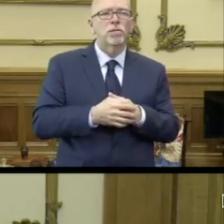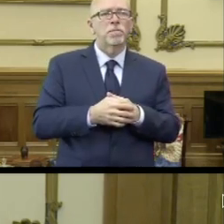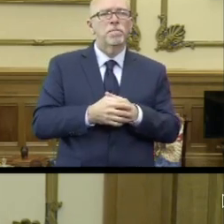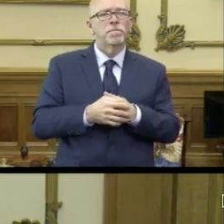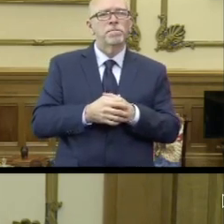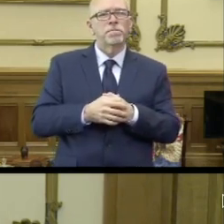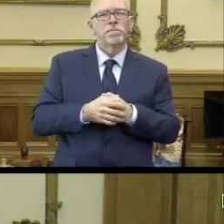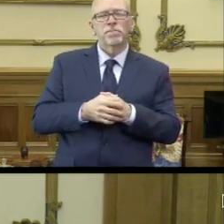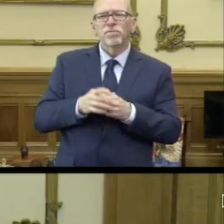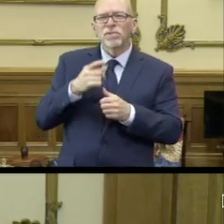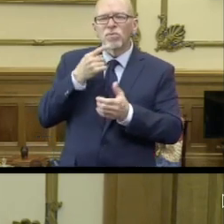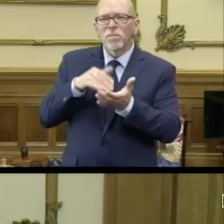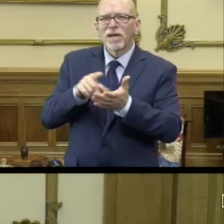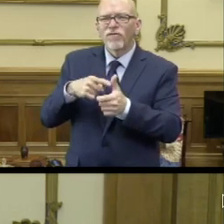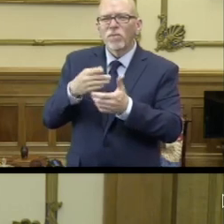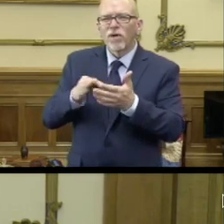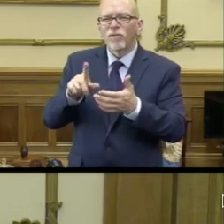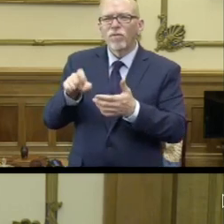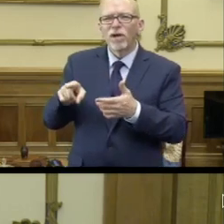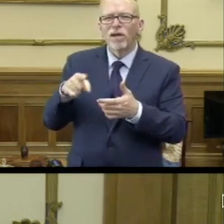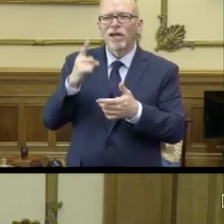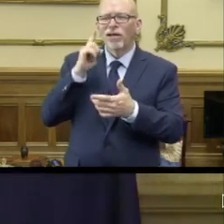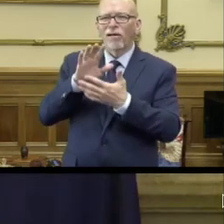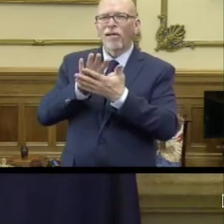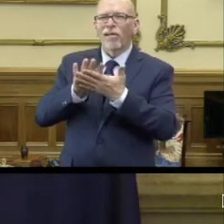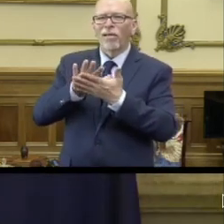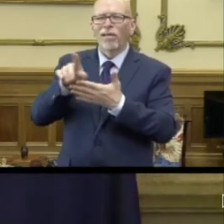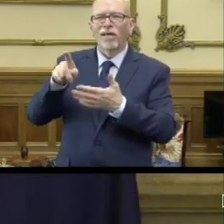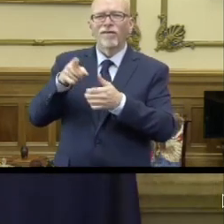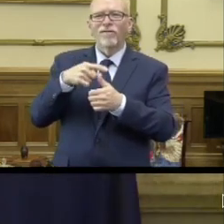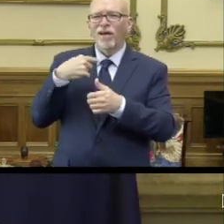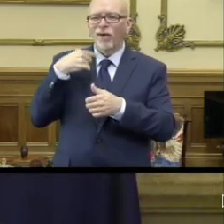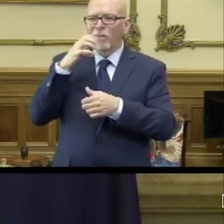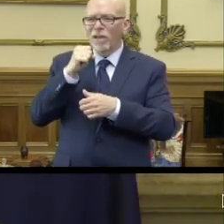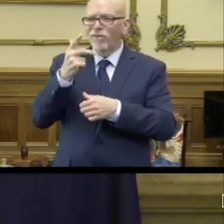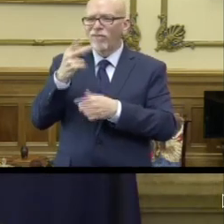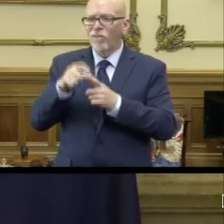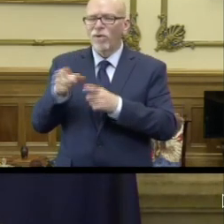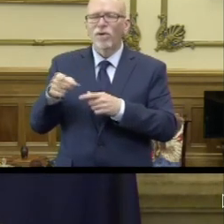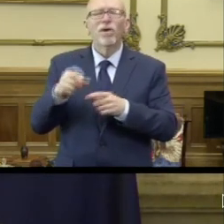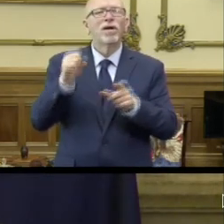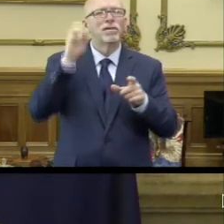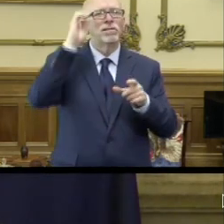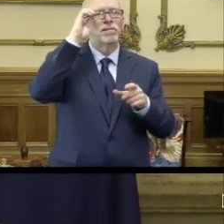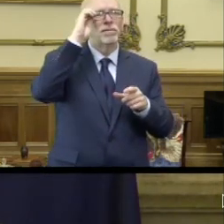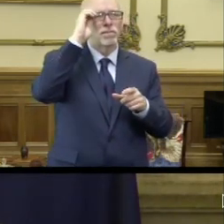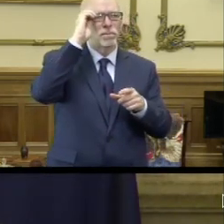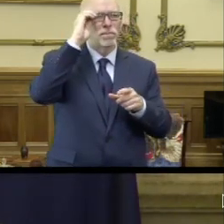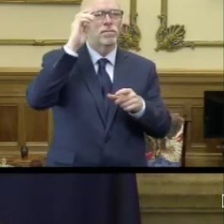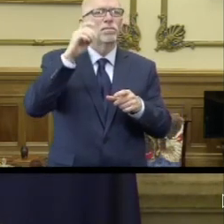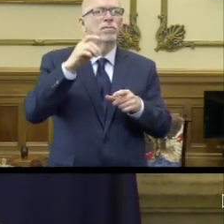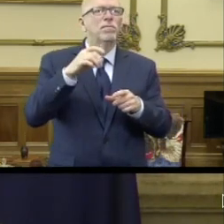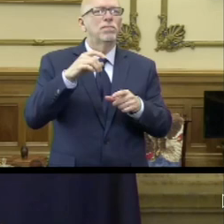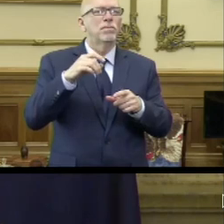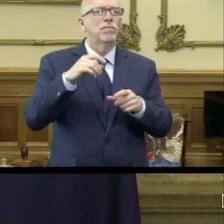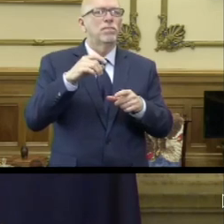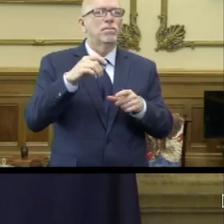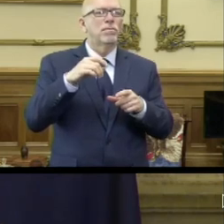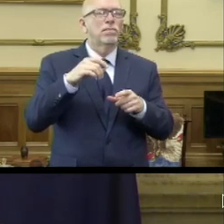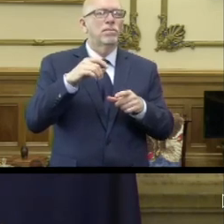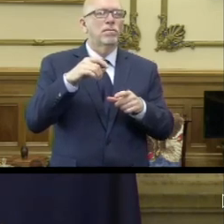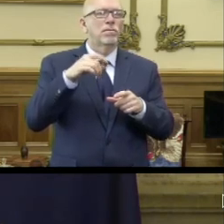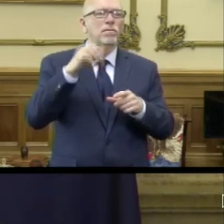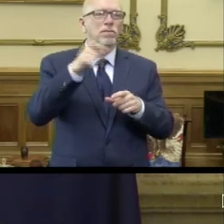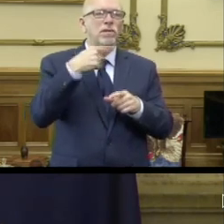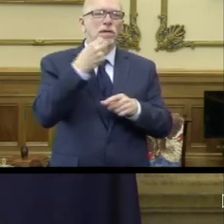Would you repeat the first part of your question, Julia? I just missed three or four words. And I'm wondering that in light of